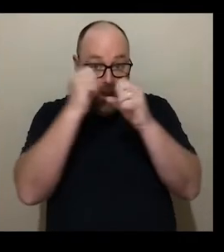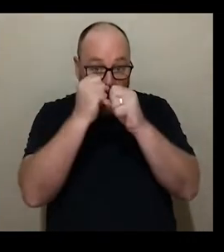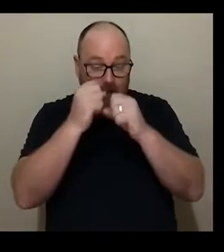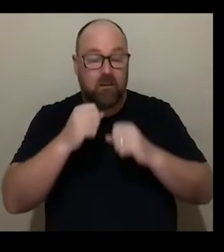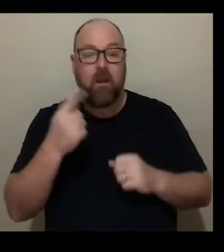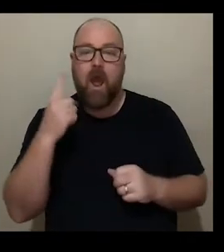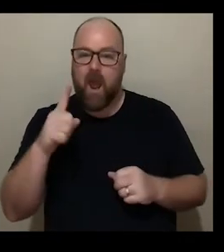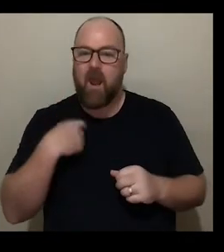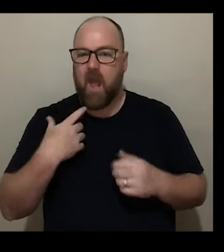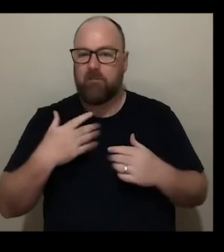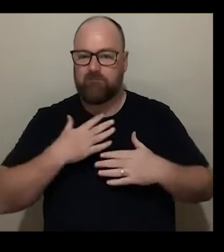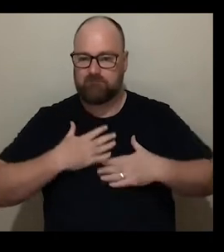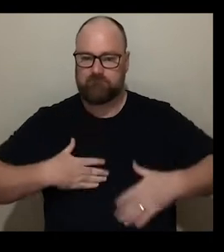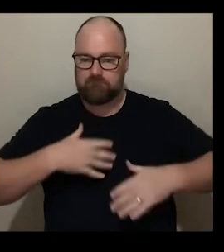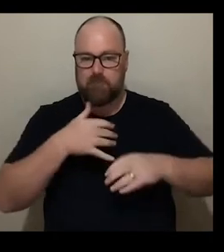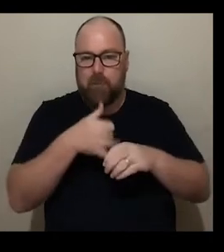medical condition